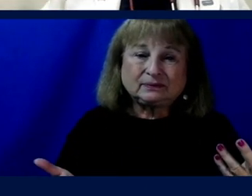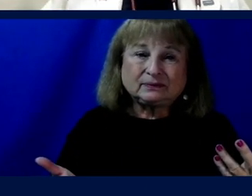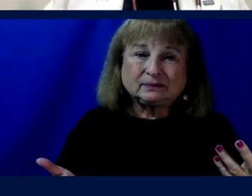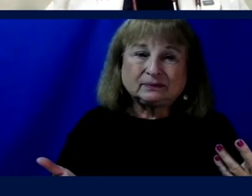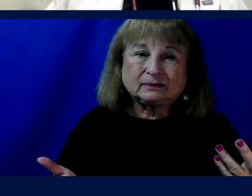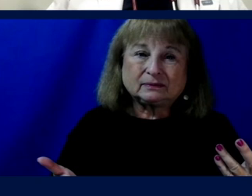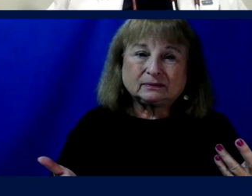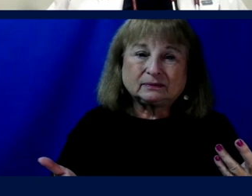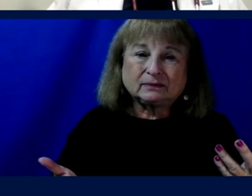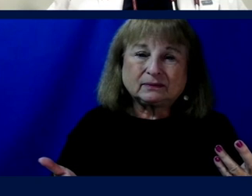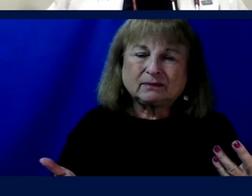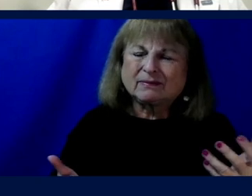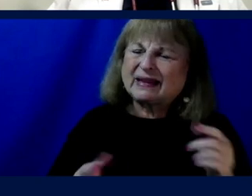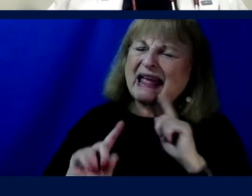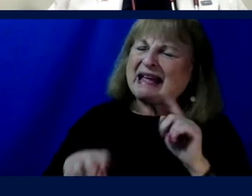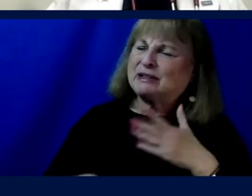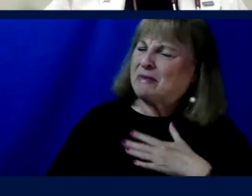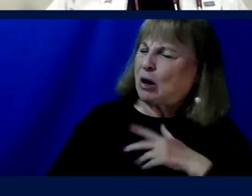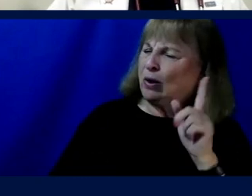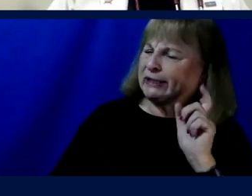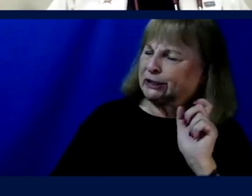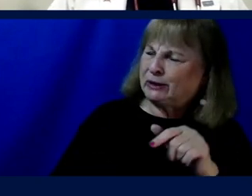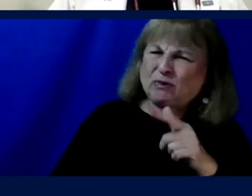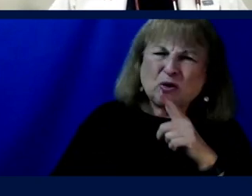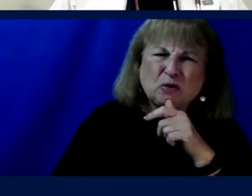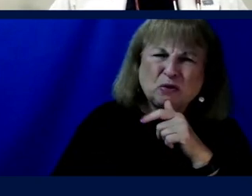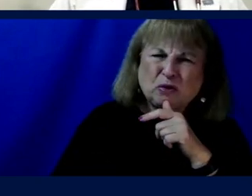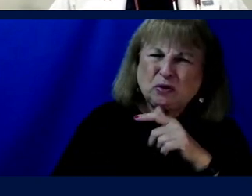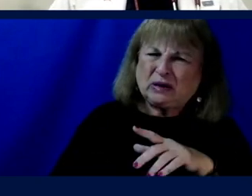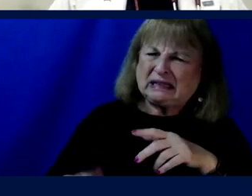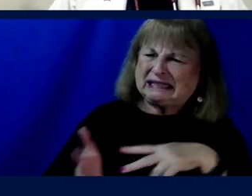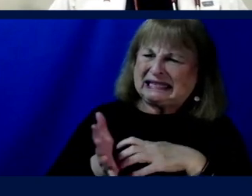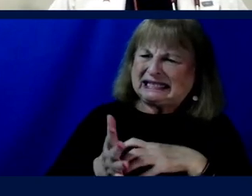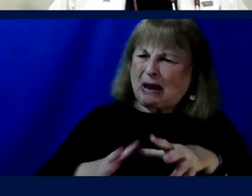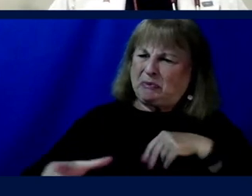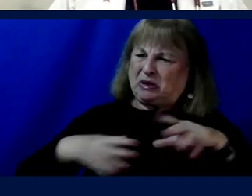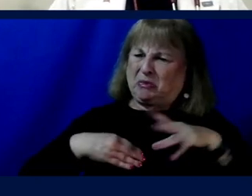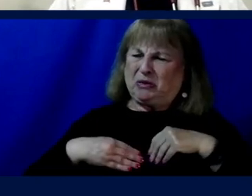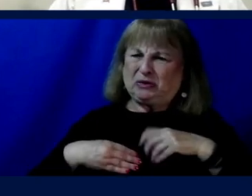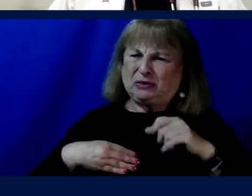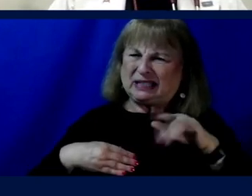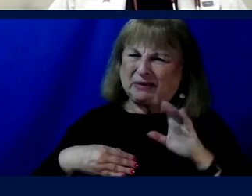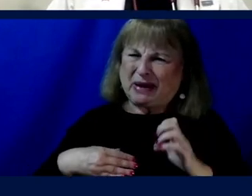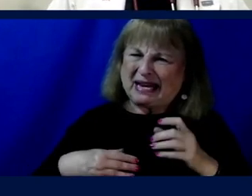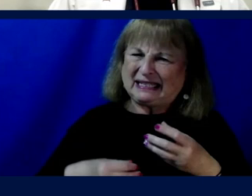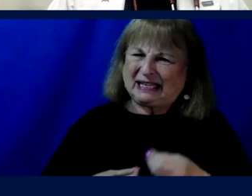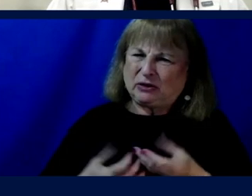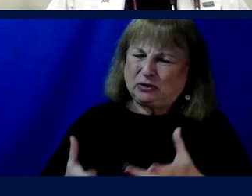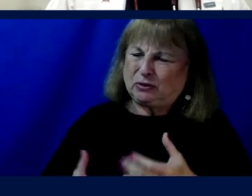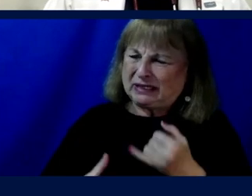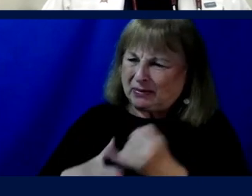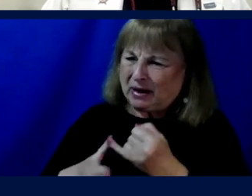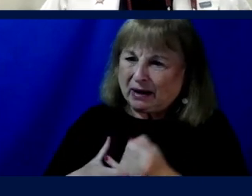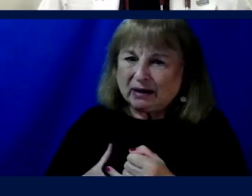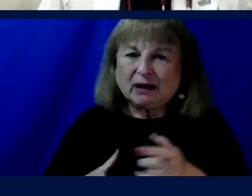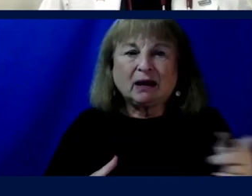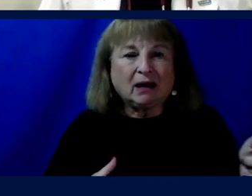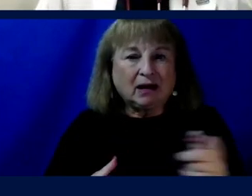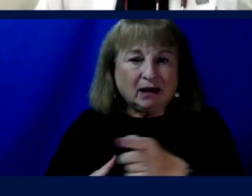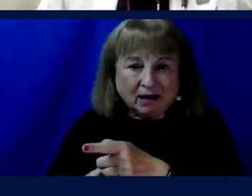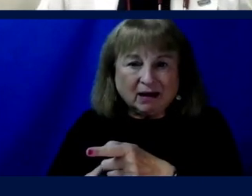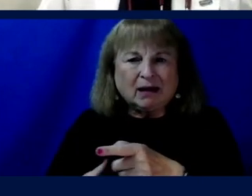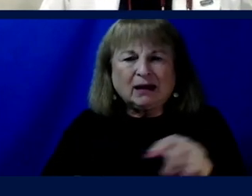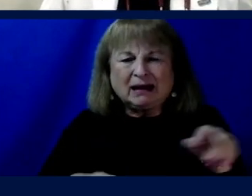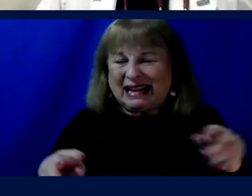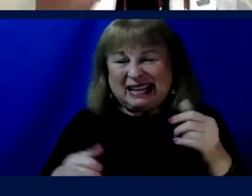So, let's answer this question. We just answered it, right? Who's susceptible to a space-induced impairment, right? Well, the boring sort of road answer is